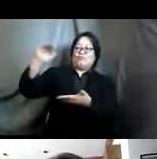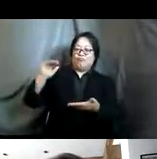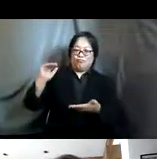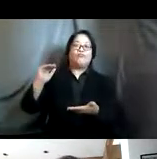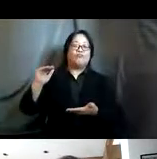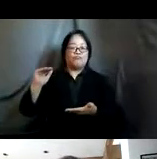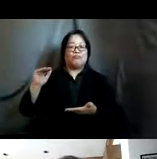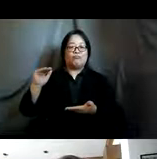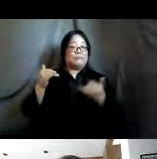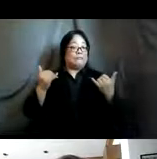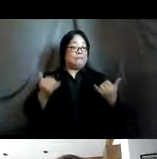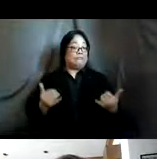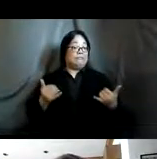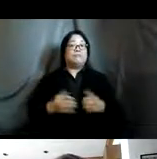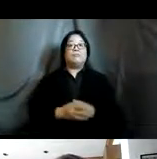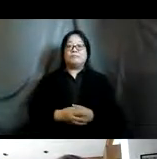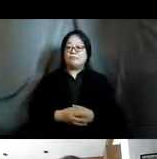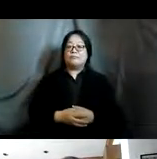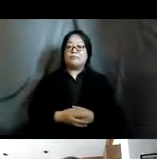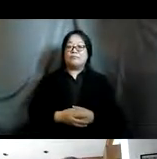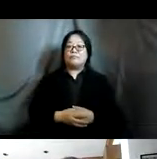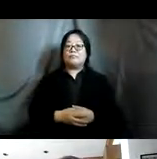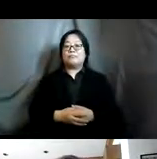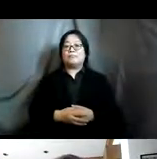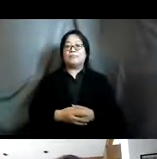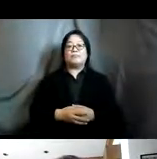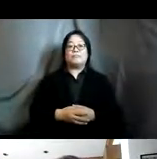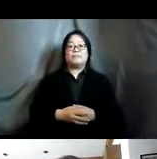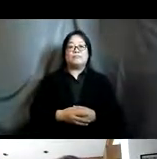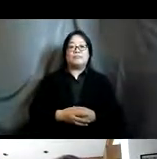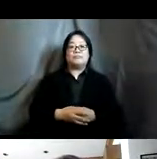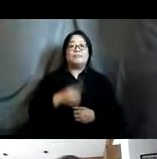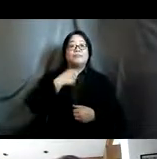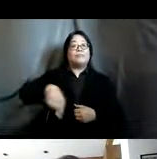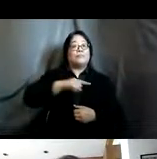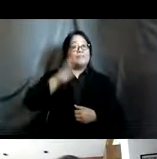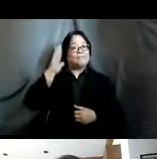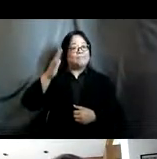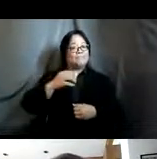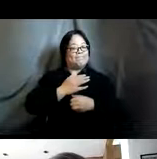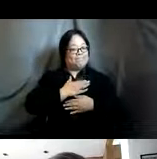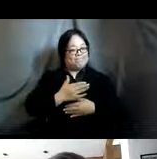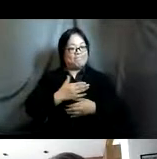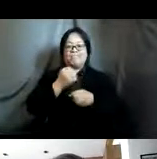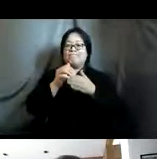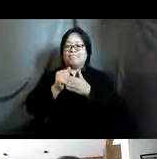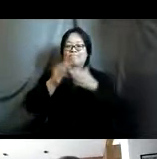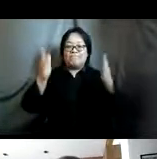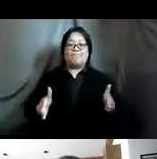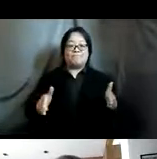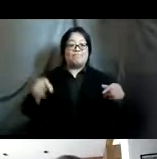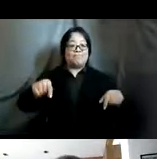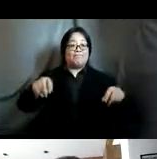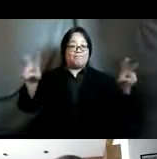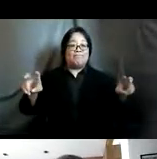right now letters of intents to become commitment makers and leaders for this particular action